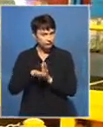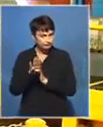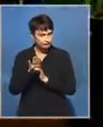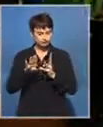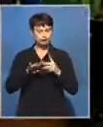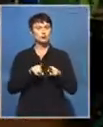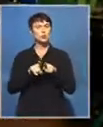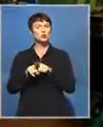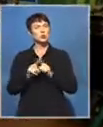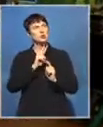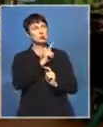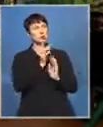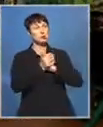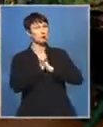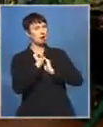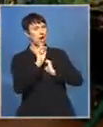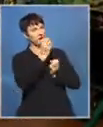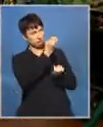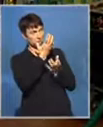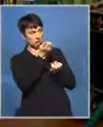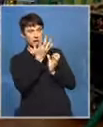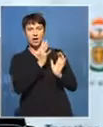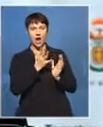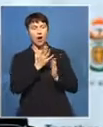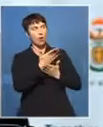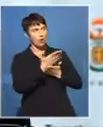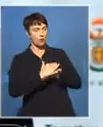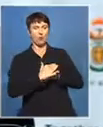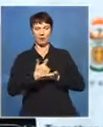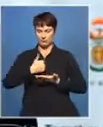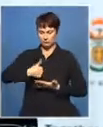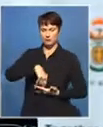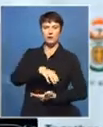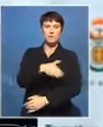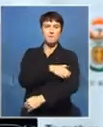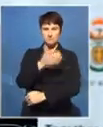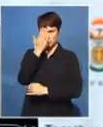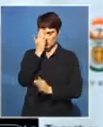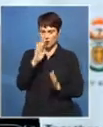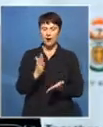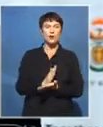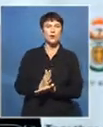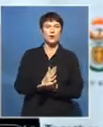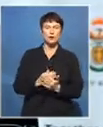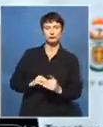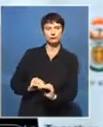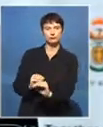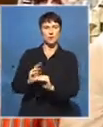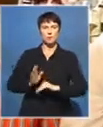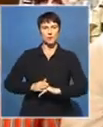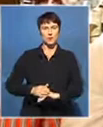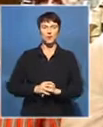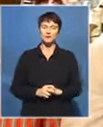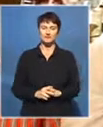skills transfer as distinctive benefits in the process.